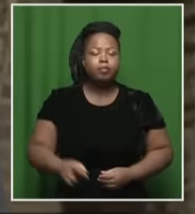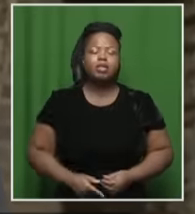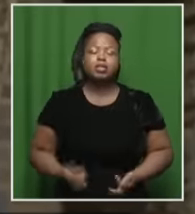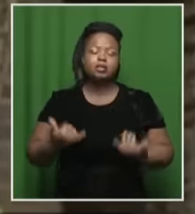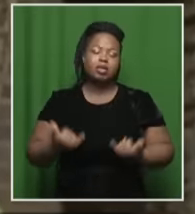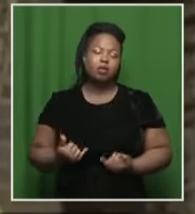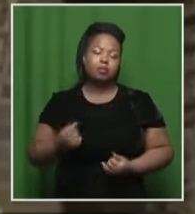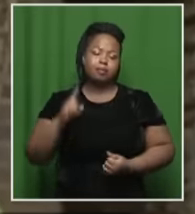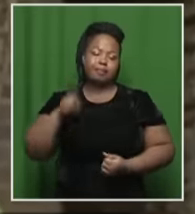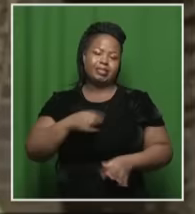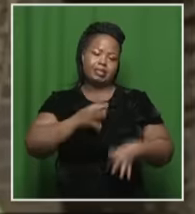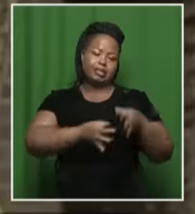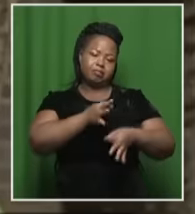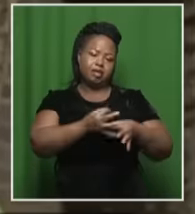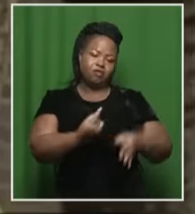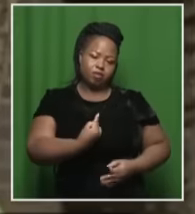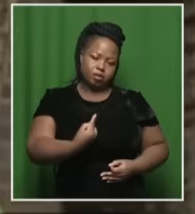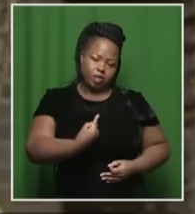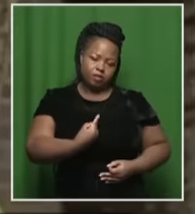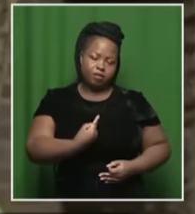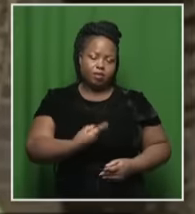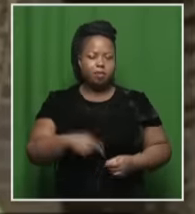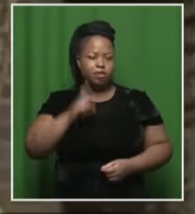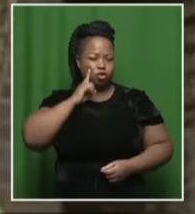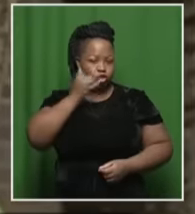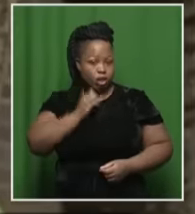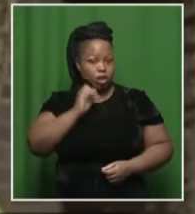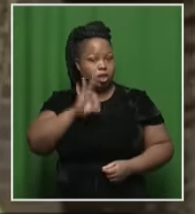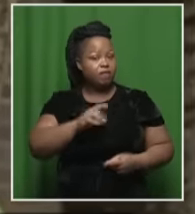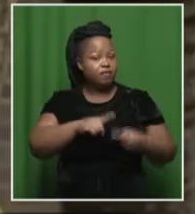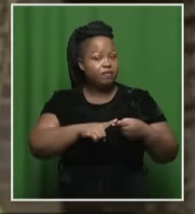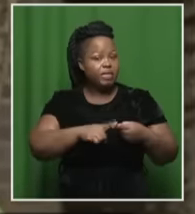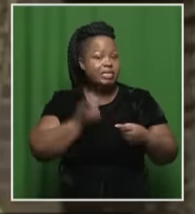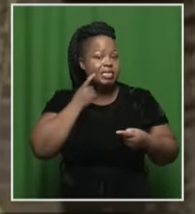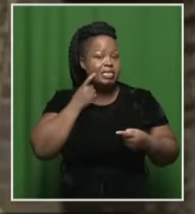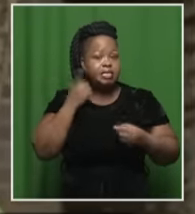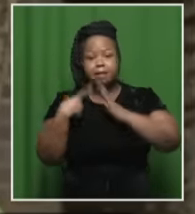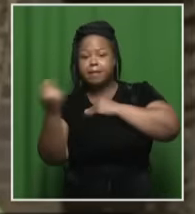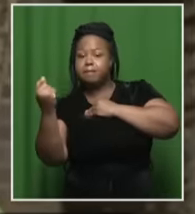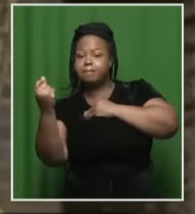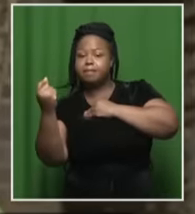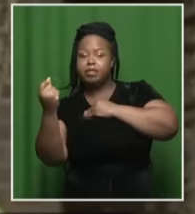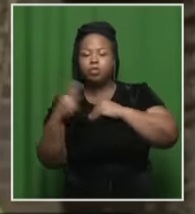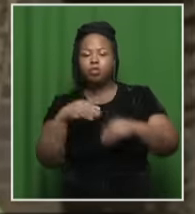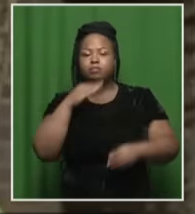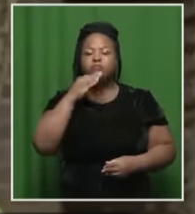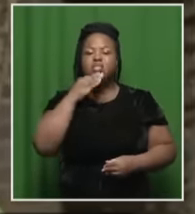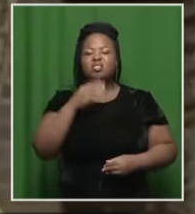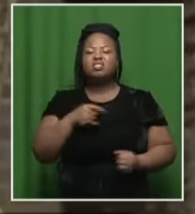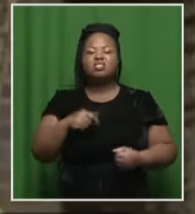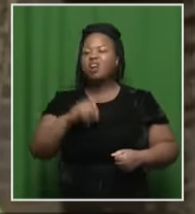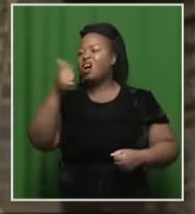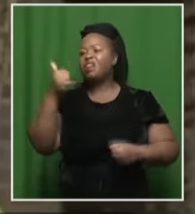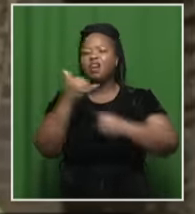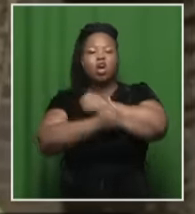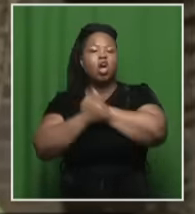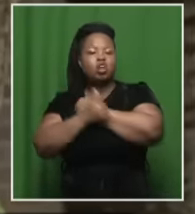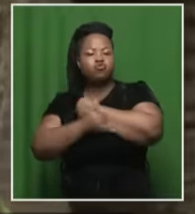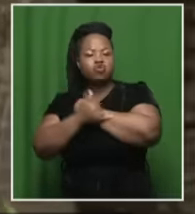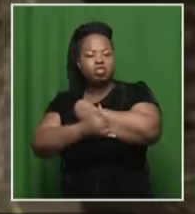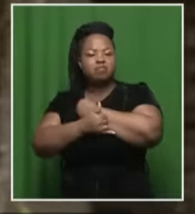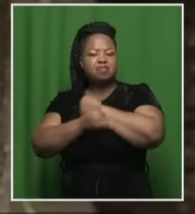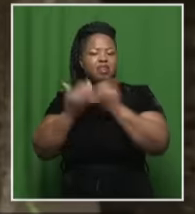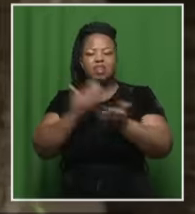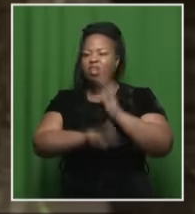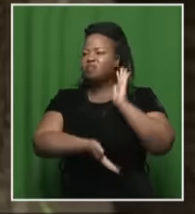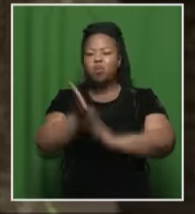several factors you'll have to look at. is she a flightress? This means, does she have ties to South Africa, or could she easily leave